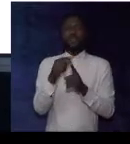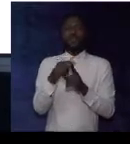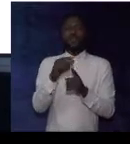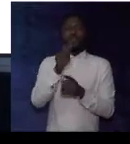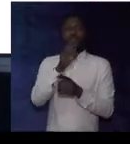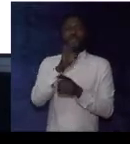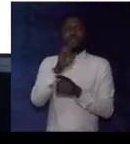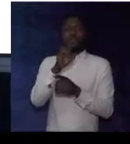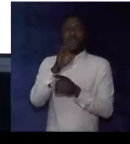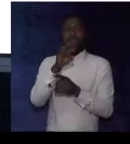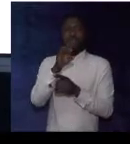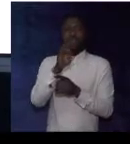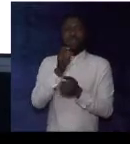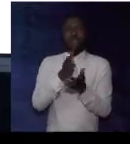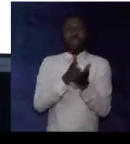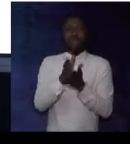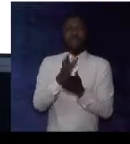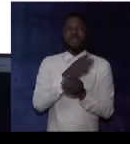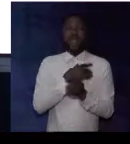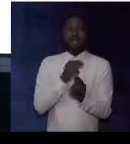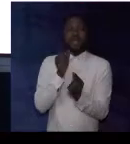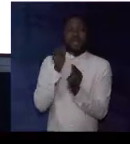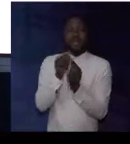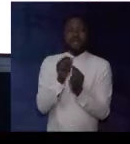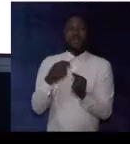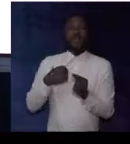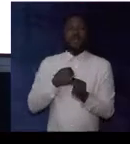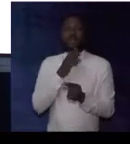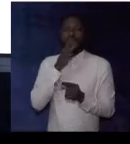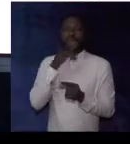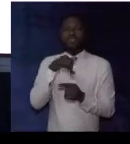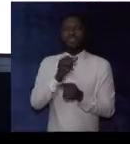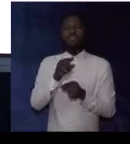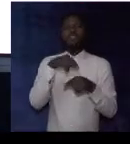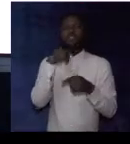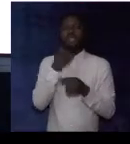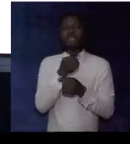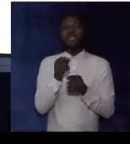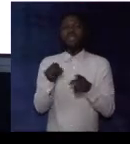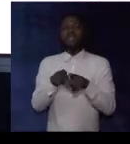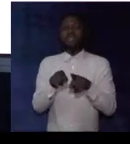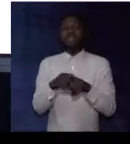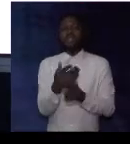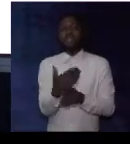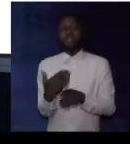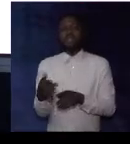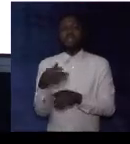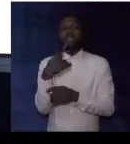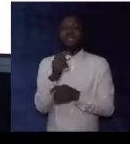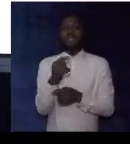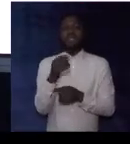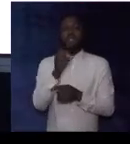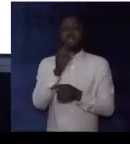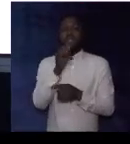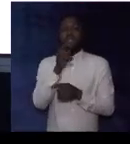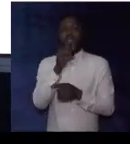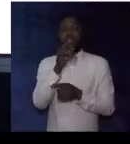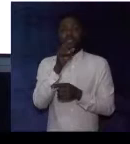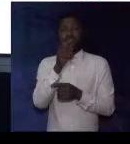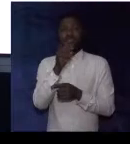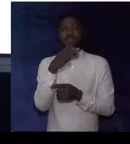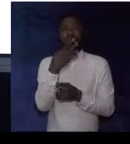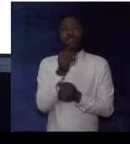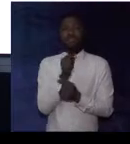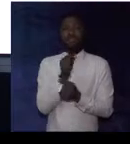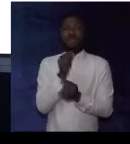word accurate, correct, and exact, we are still saying the same thing. So, the synonyms